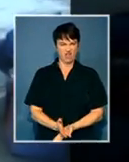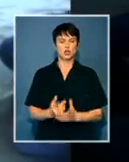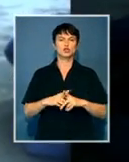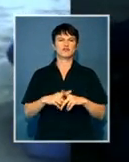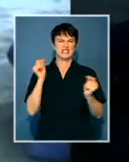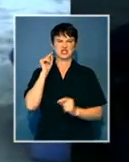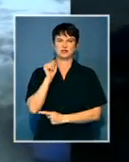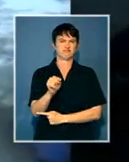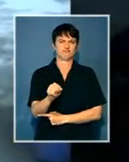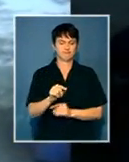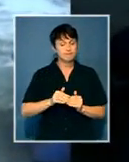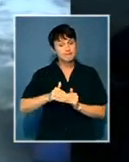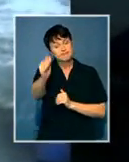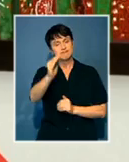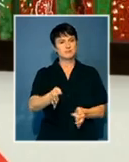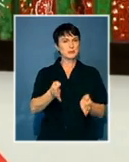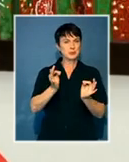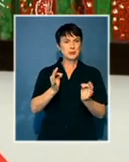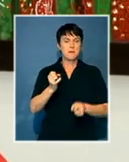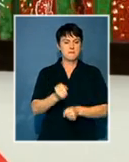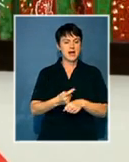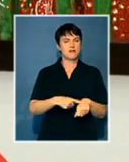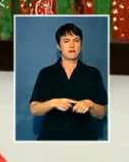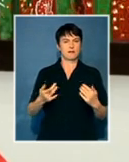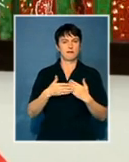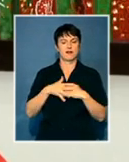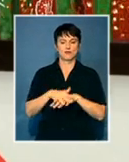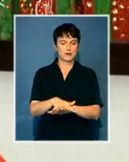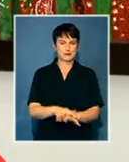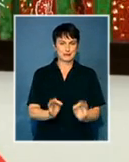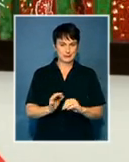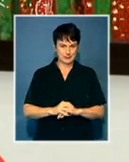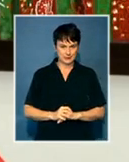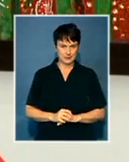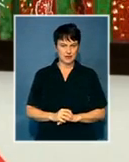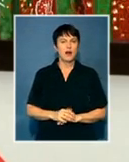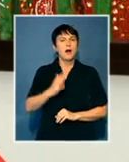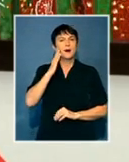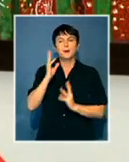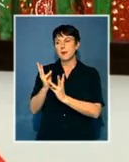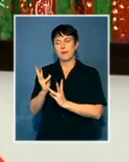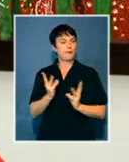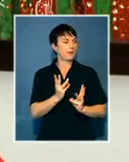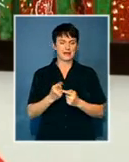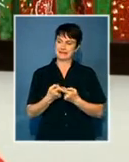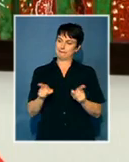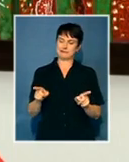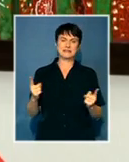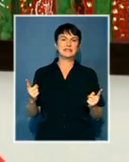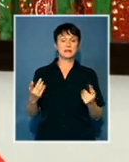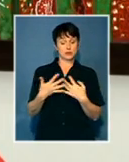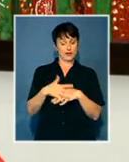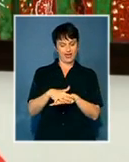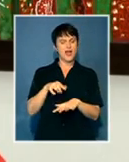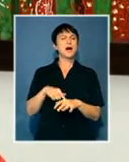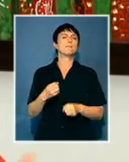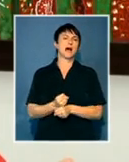students resisting racial integration. When people who are different come together, there's bound to be conflict.